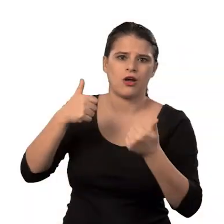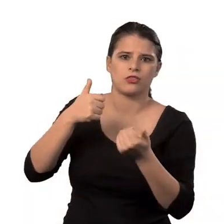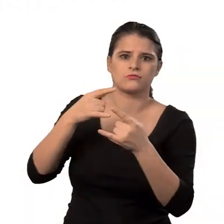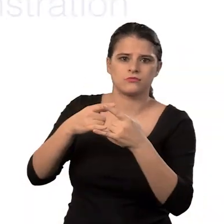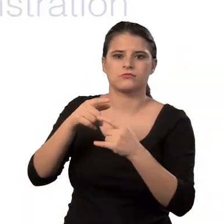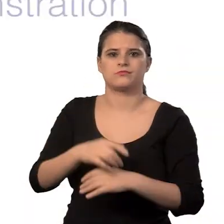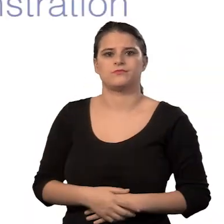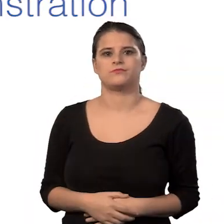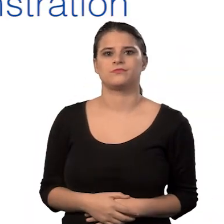or sexual health clinic.